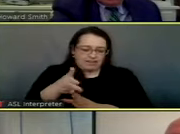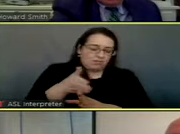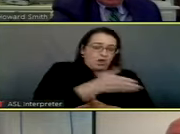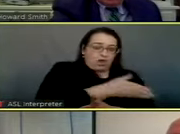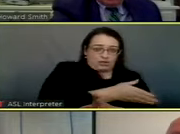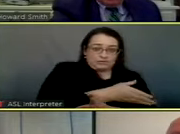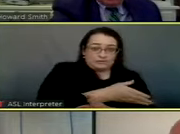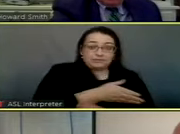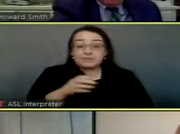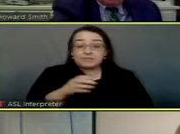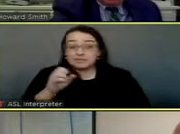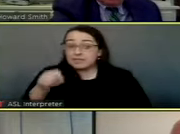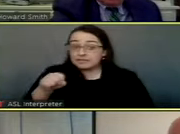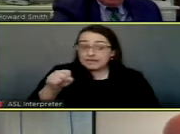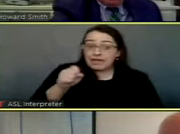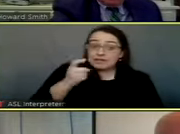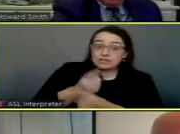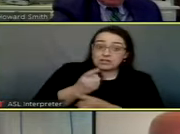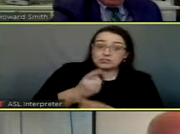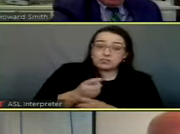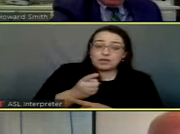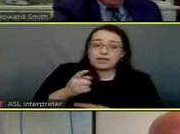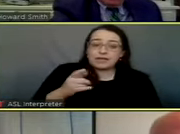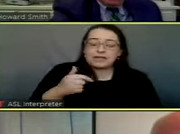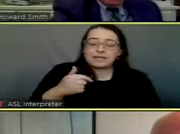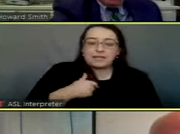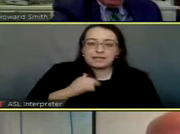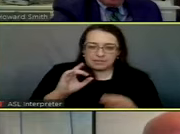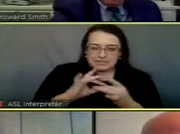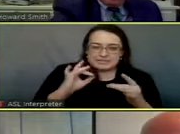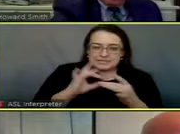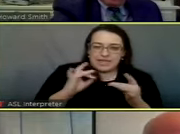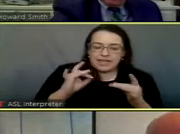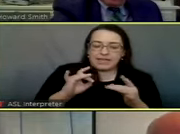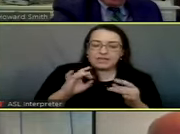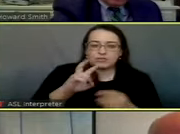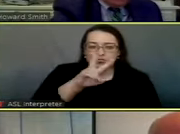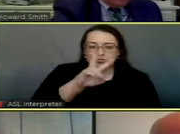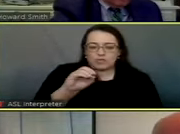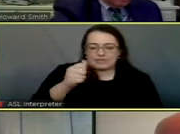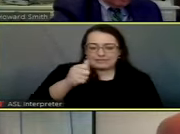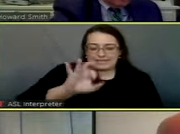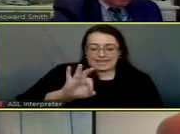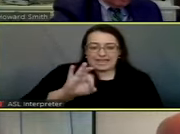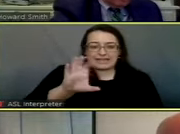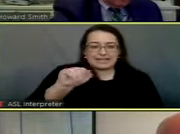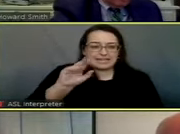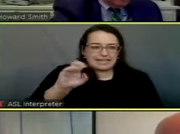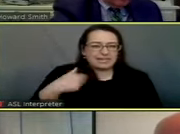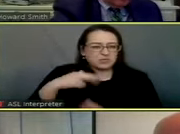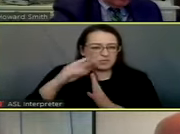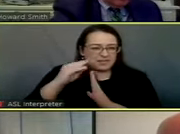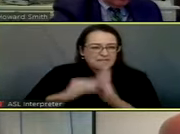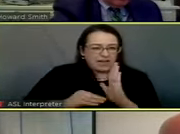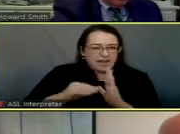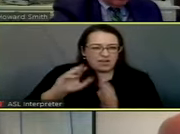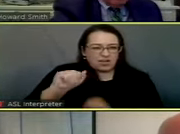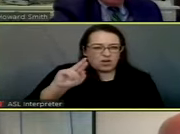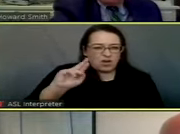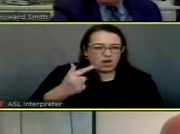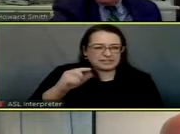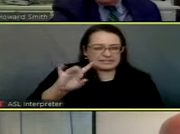Yes, that's correct. Well, let me just, let me just say that, okay, the 2019 case we filed in August the 8th of